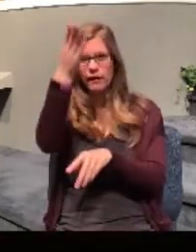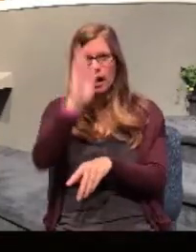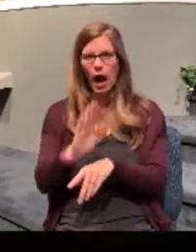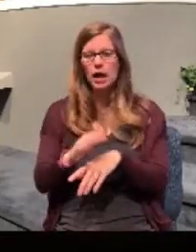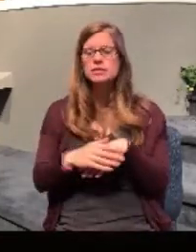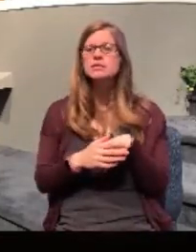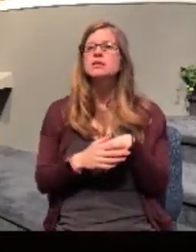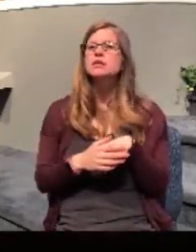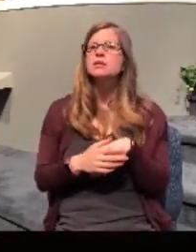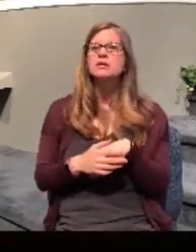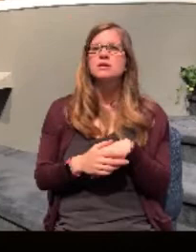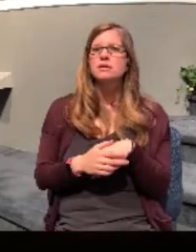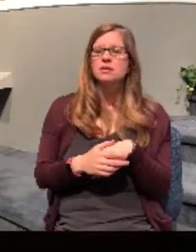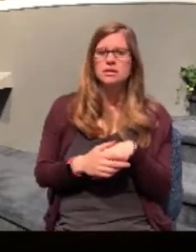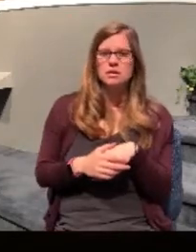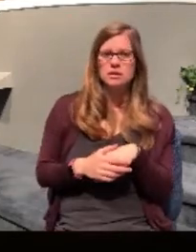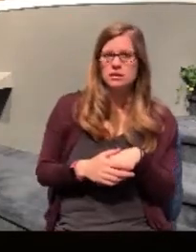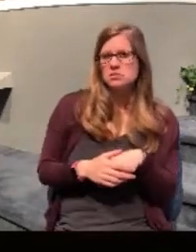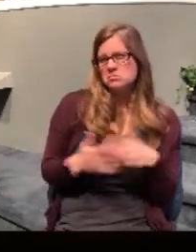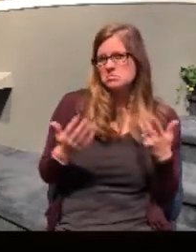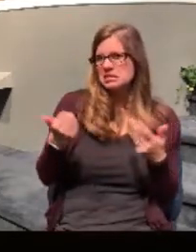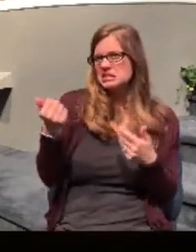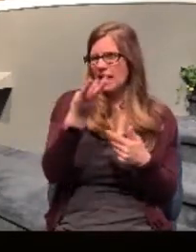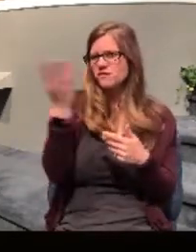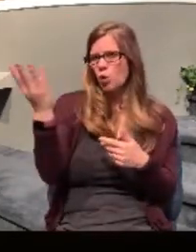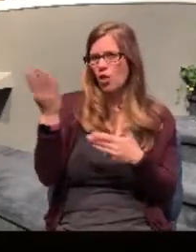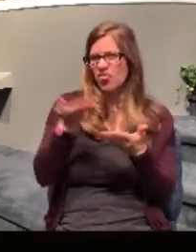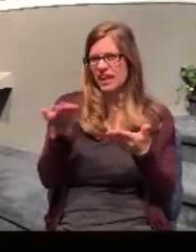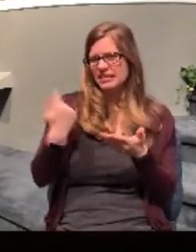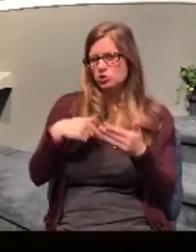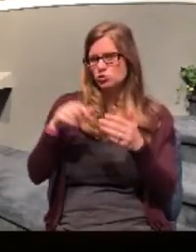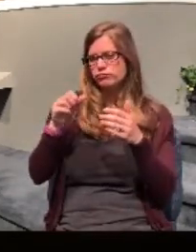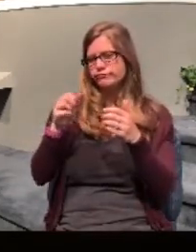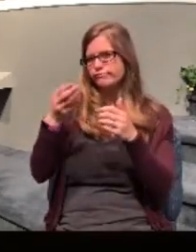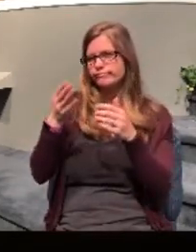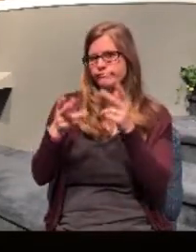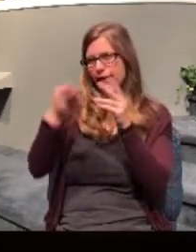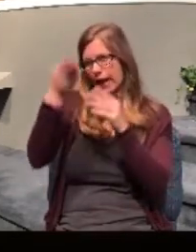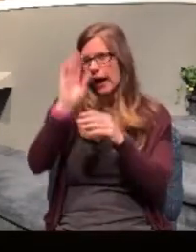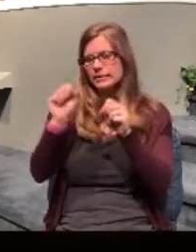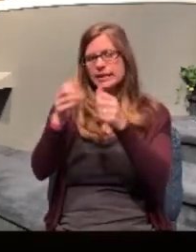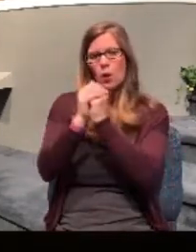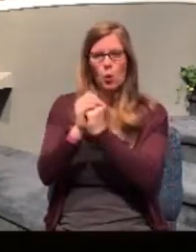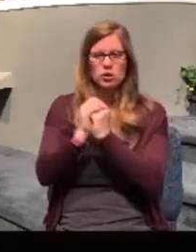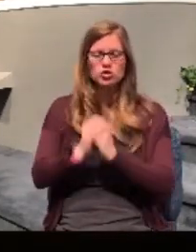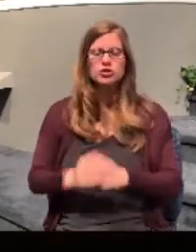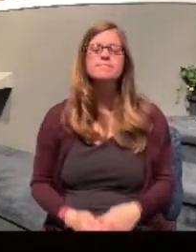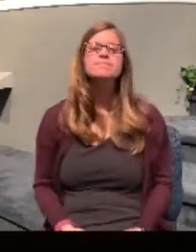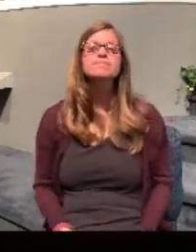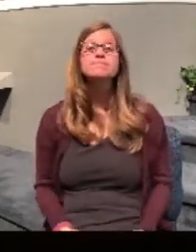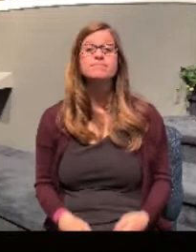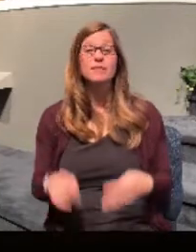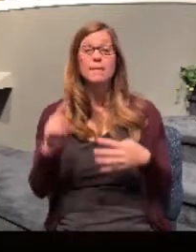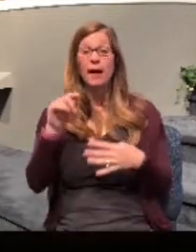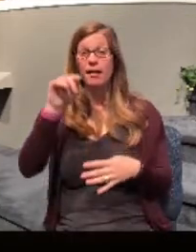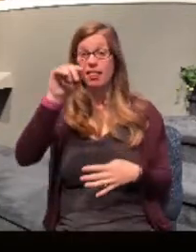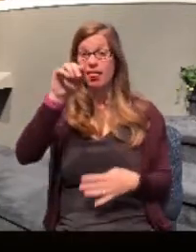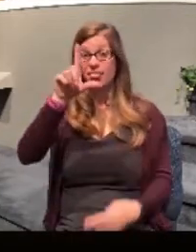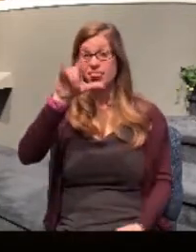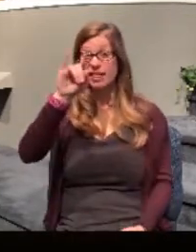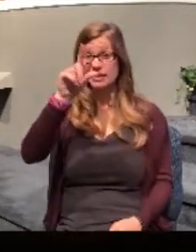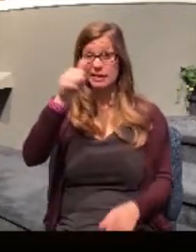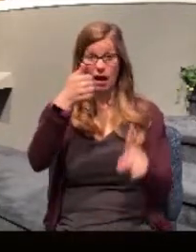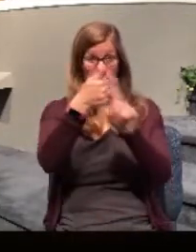one God only to worship, but that there were many gods that ought to be worshiped. But Lydia, Lydia